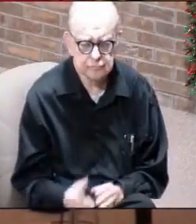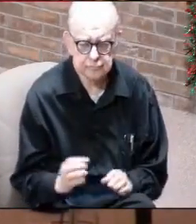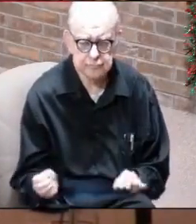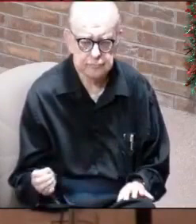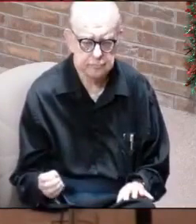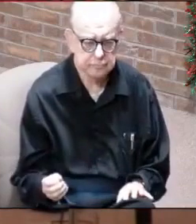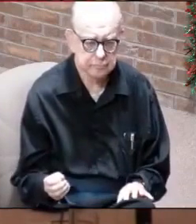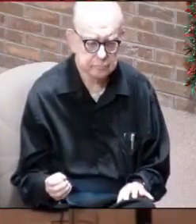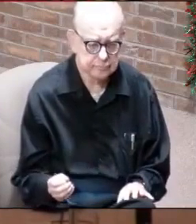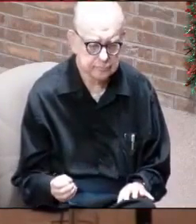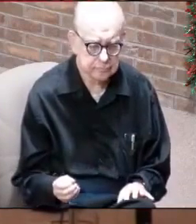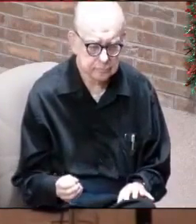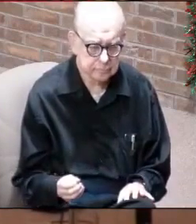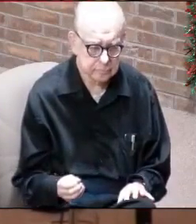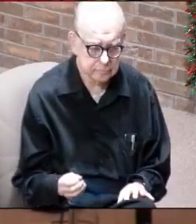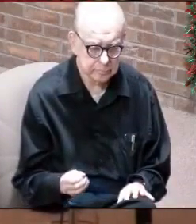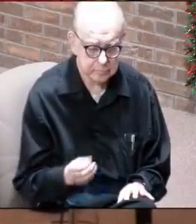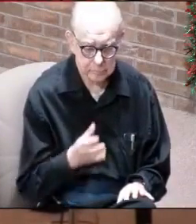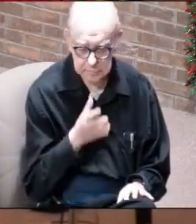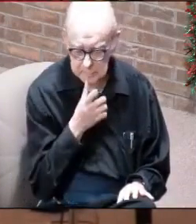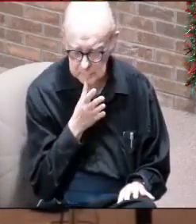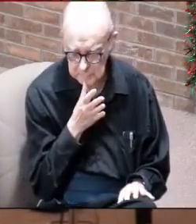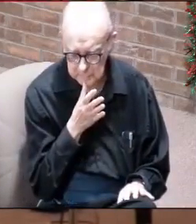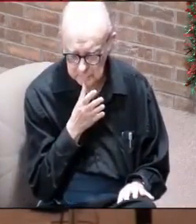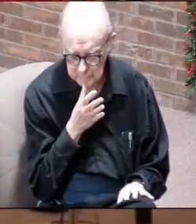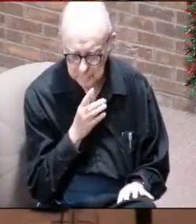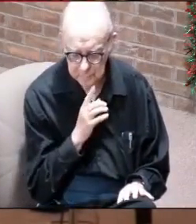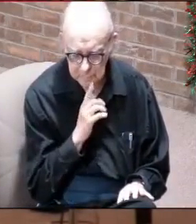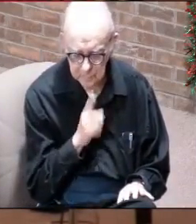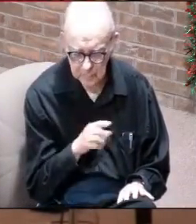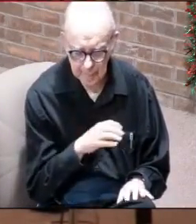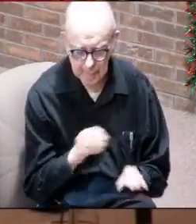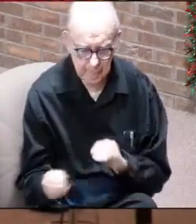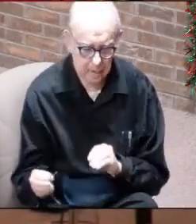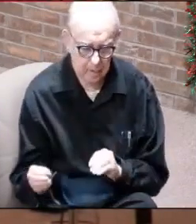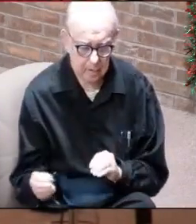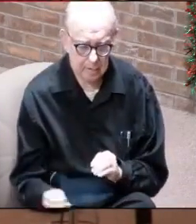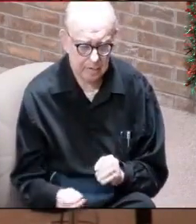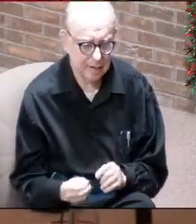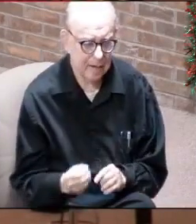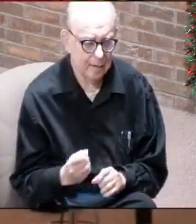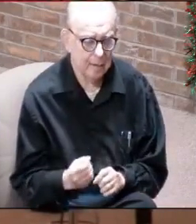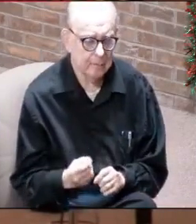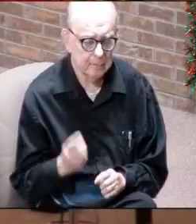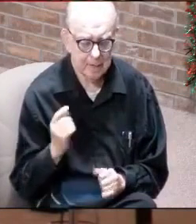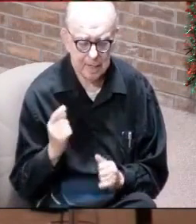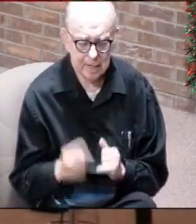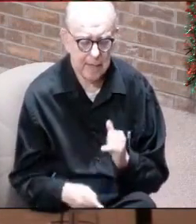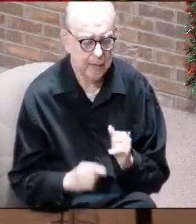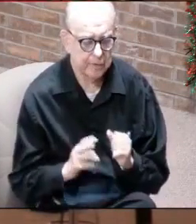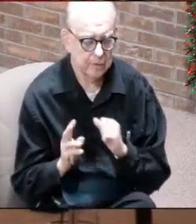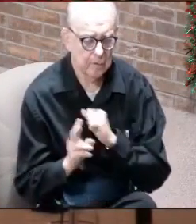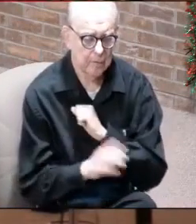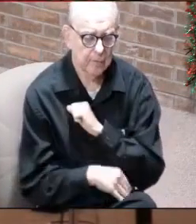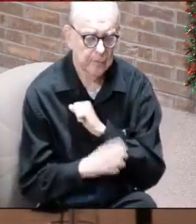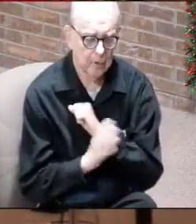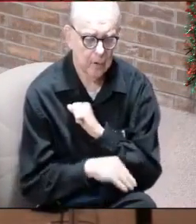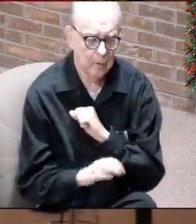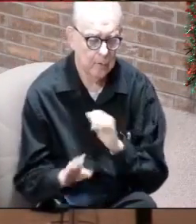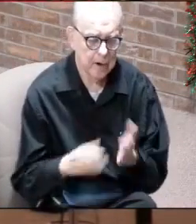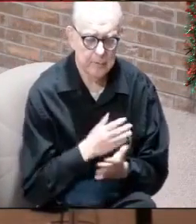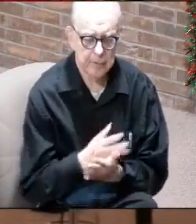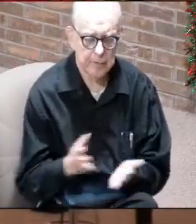And she was actually put in there last fall, and then when everything hit